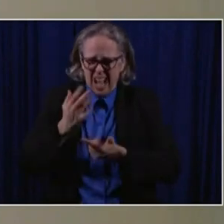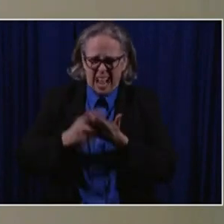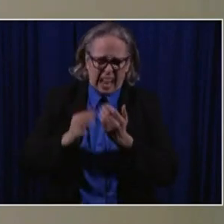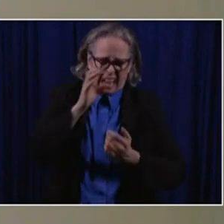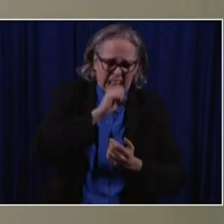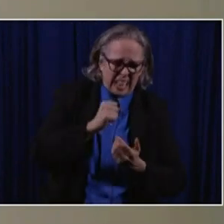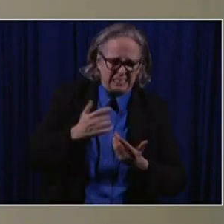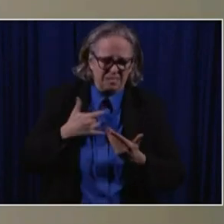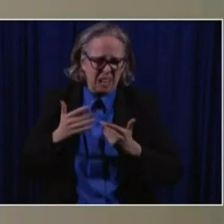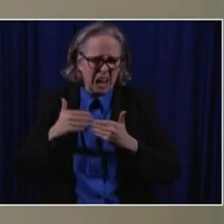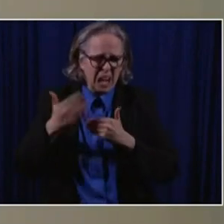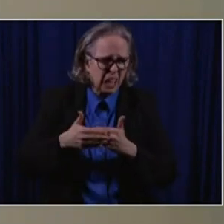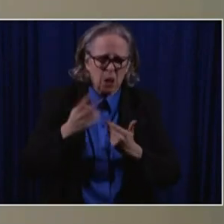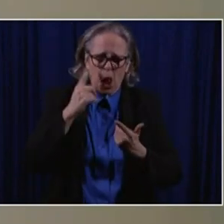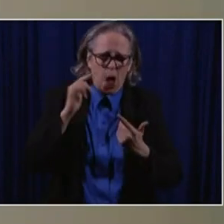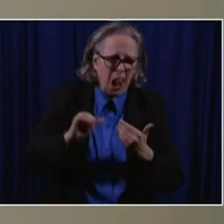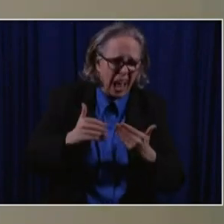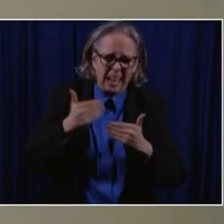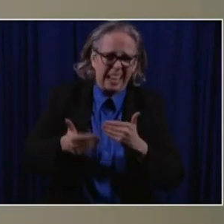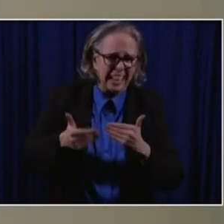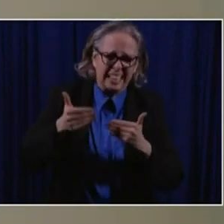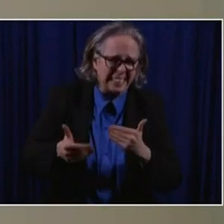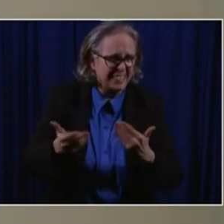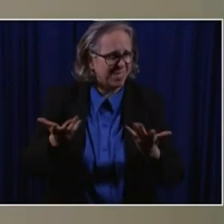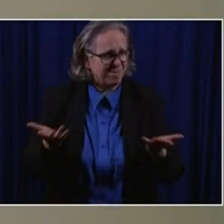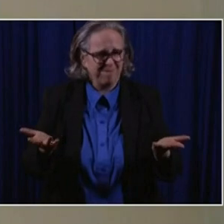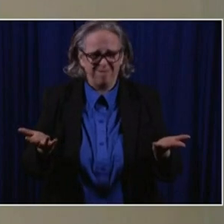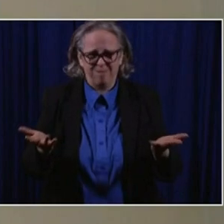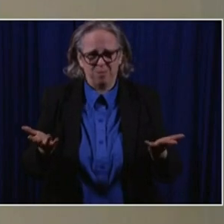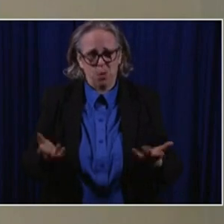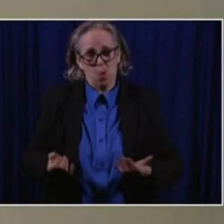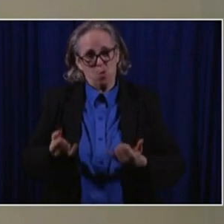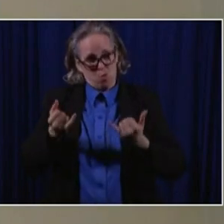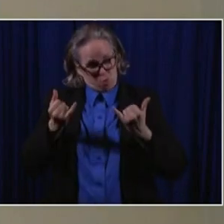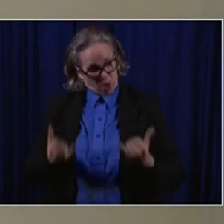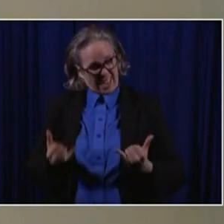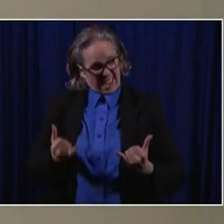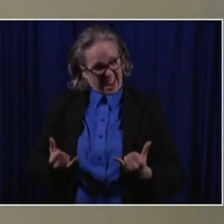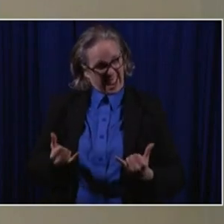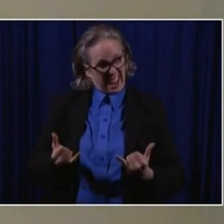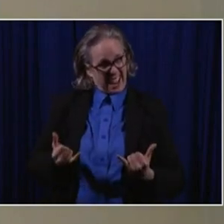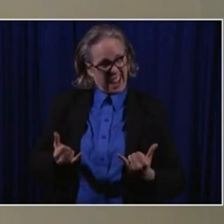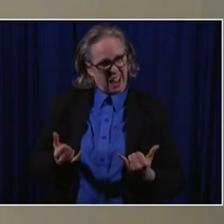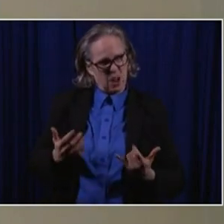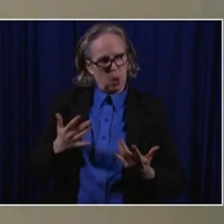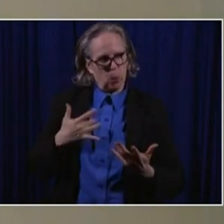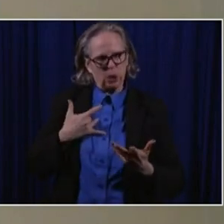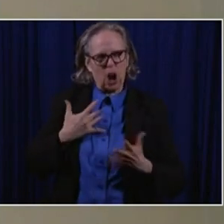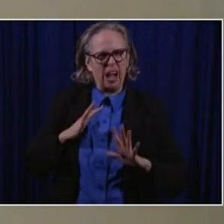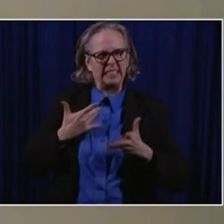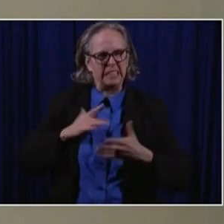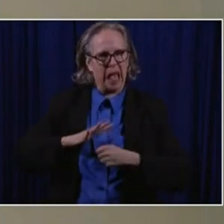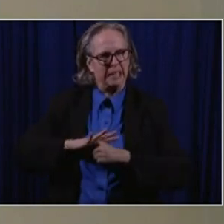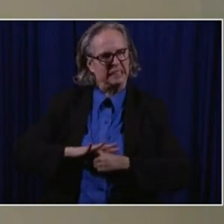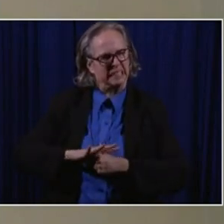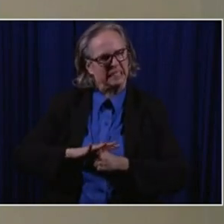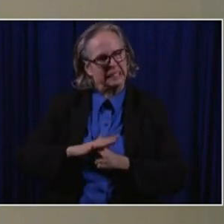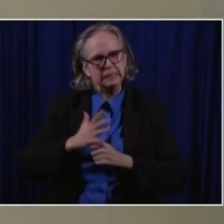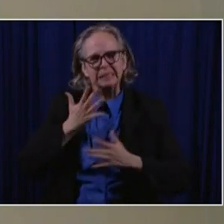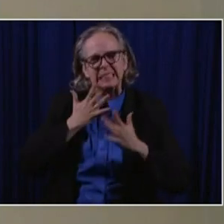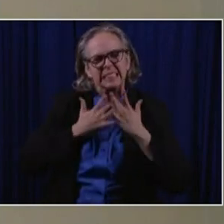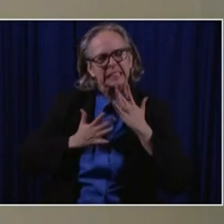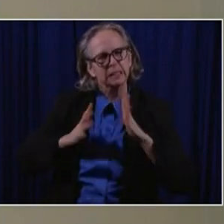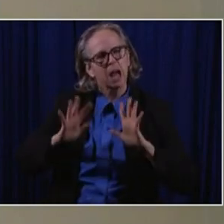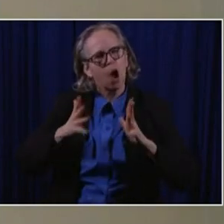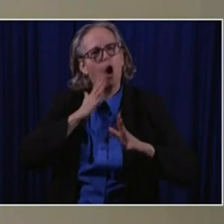um, as of now, I would say we are stressed, um, because our nurses in the critical care field are